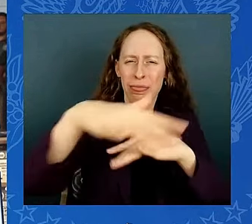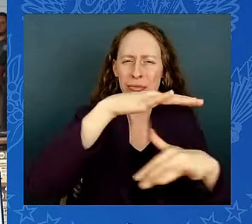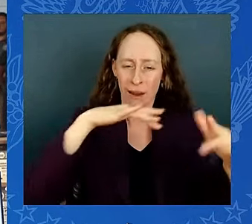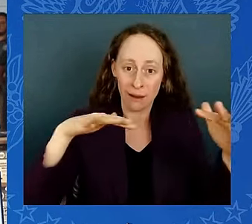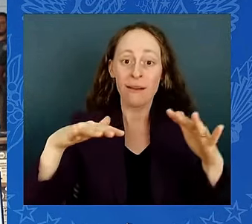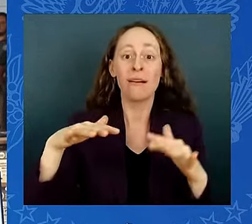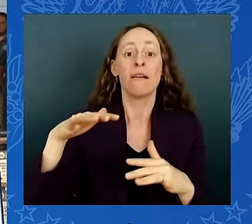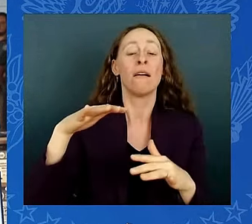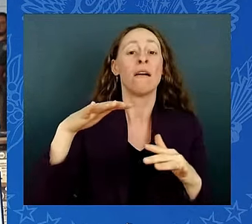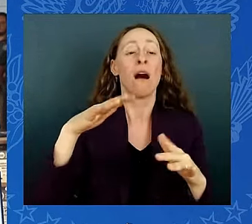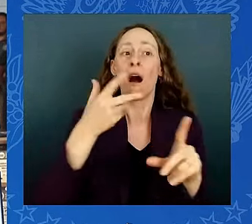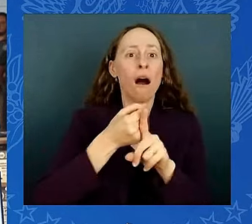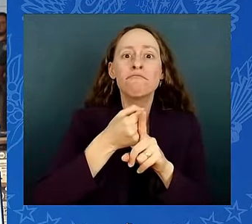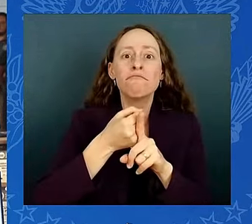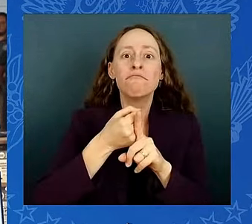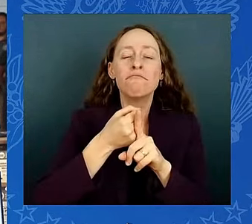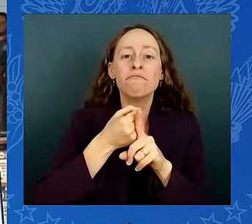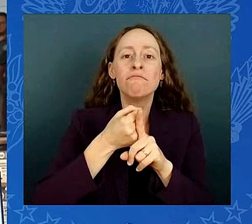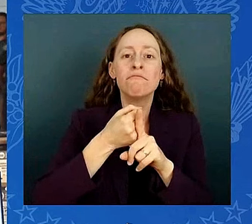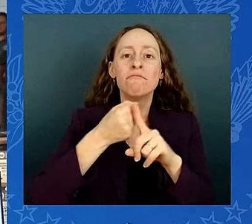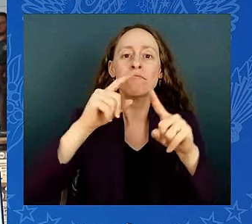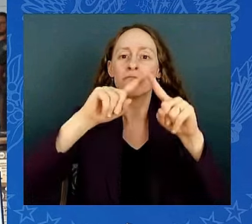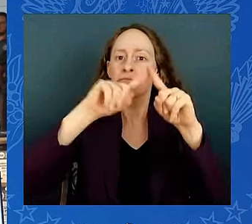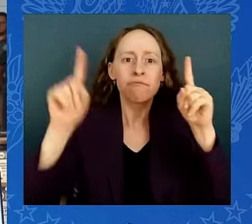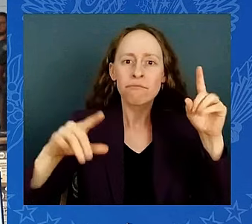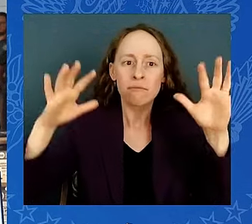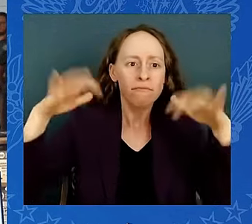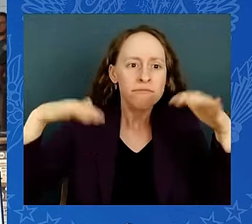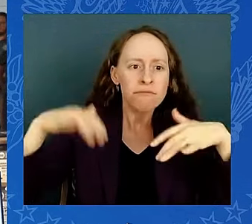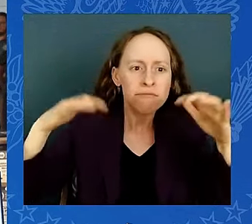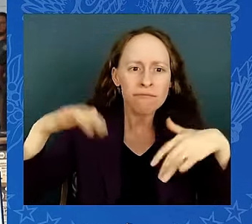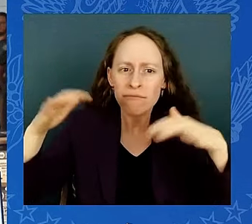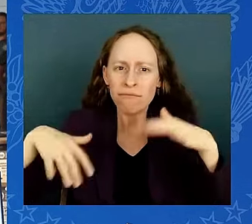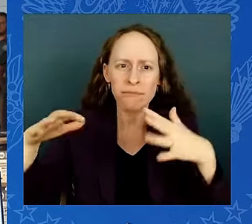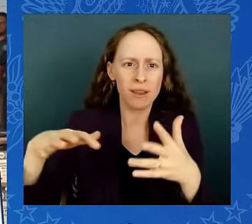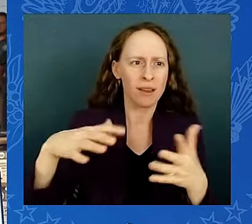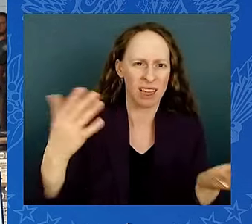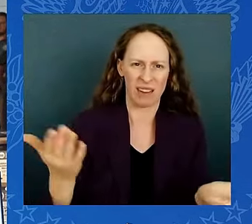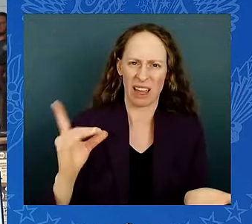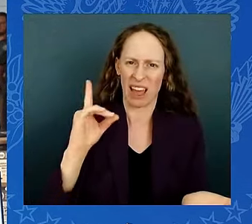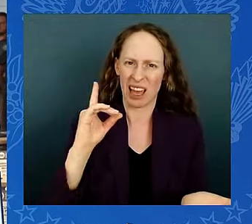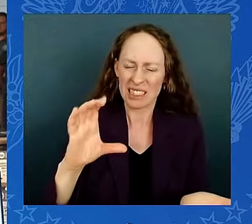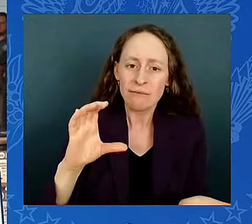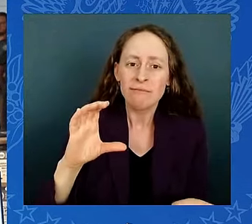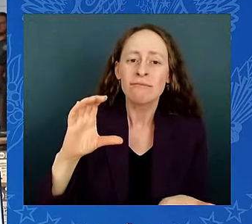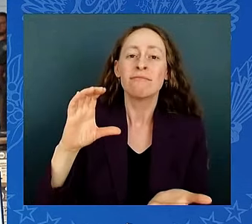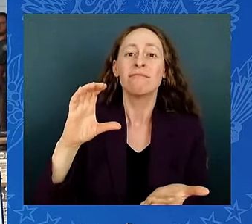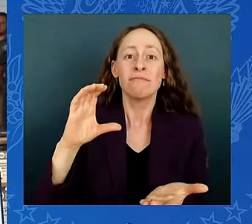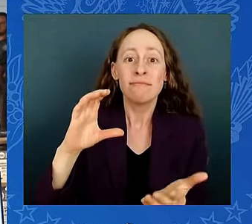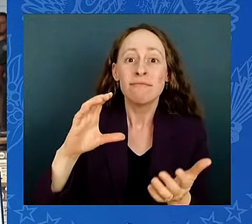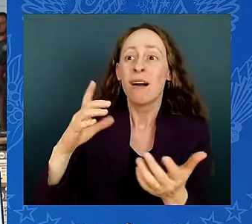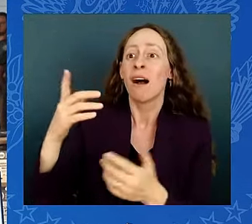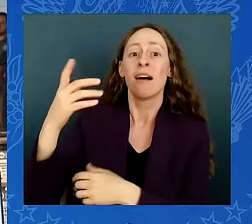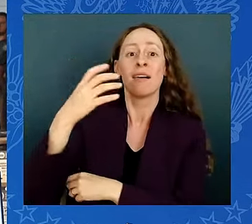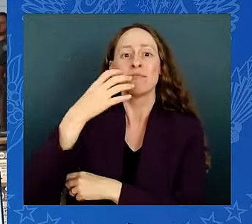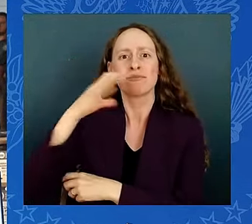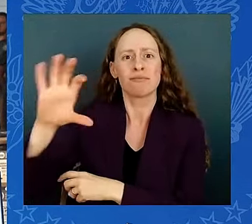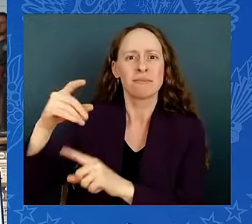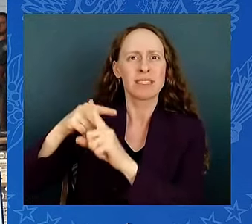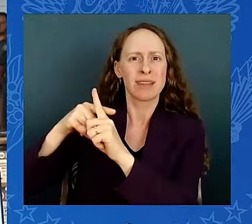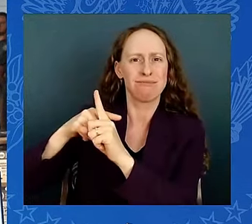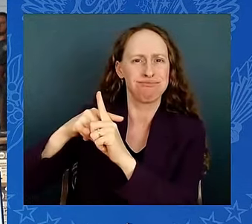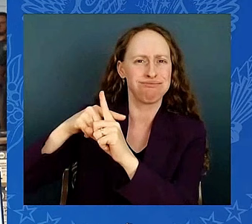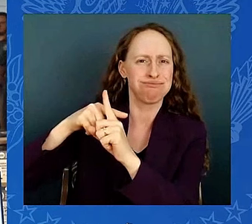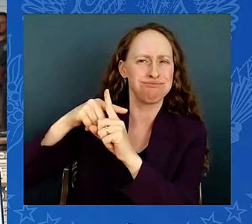.C. And we're seeing more and more of the heat. The heat is more extreme. The rain is more severe. And in the